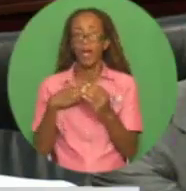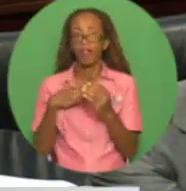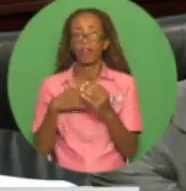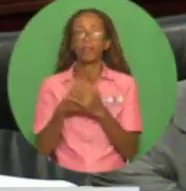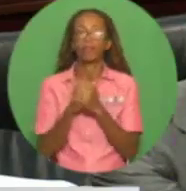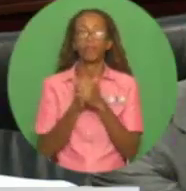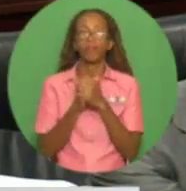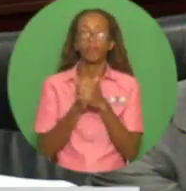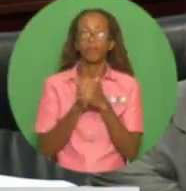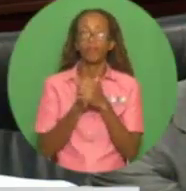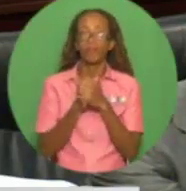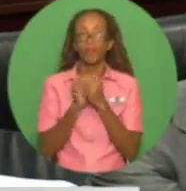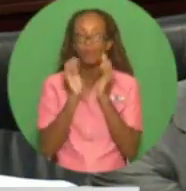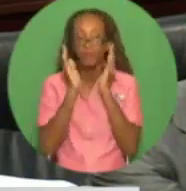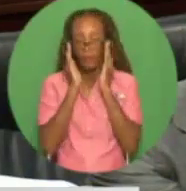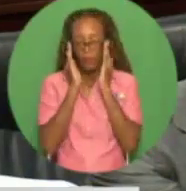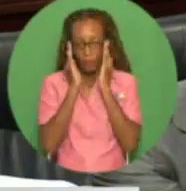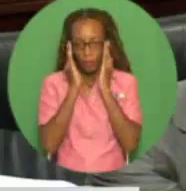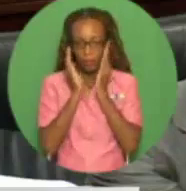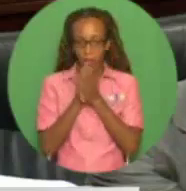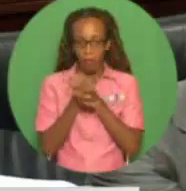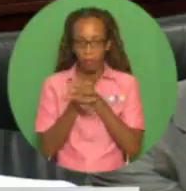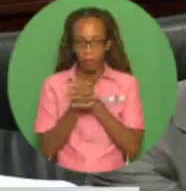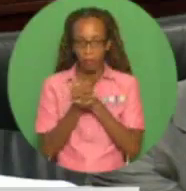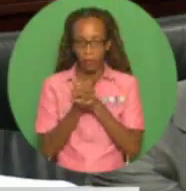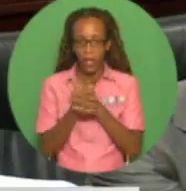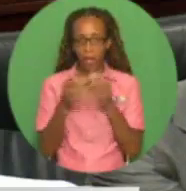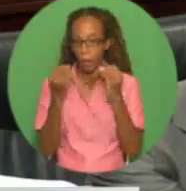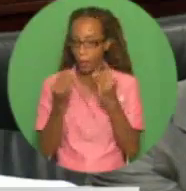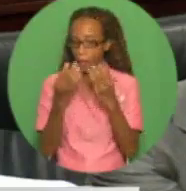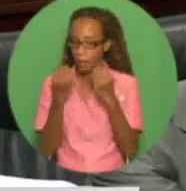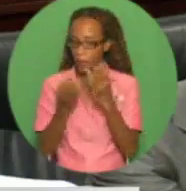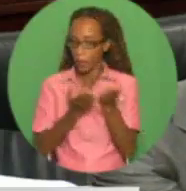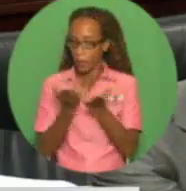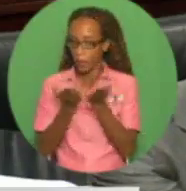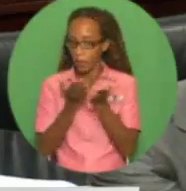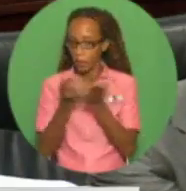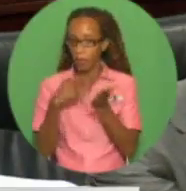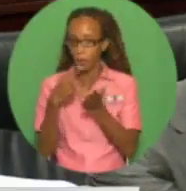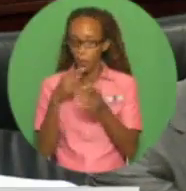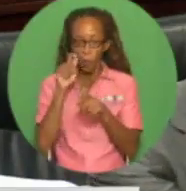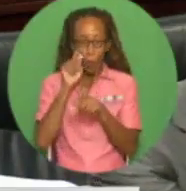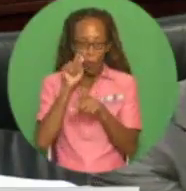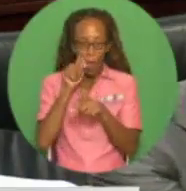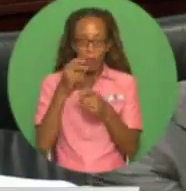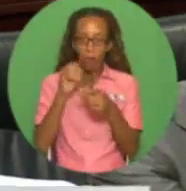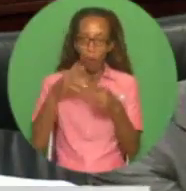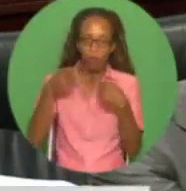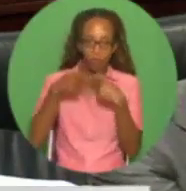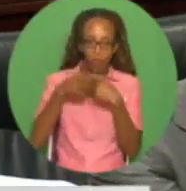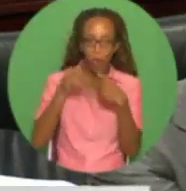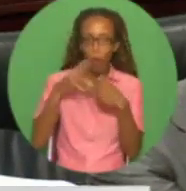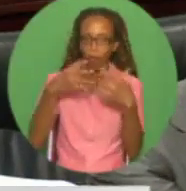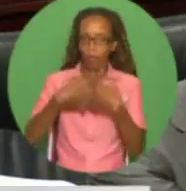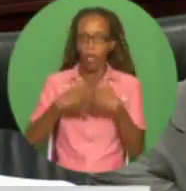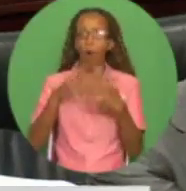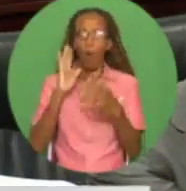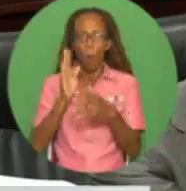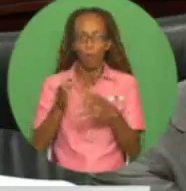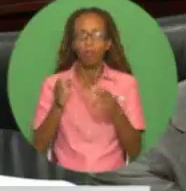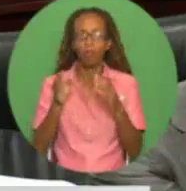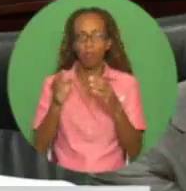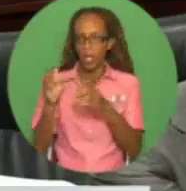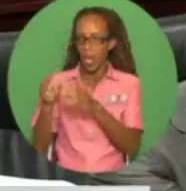craftsmen, and for contractors and others, many other service companies in the emerging industries in the Southwest Peninsula.